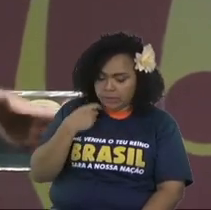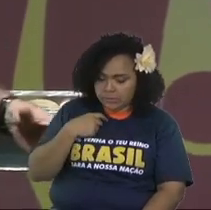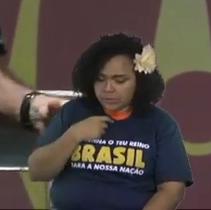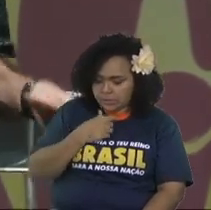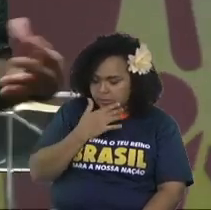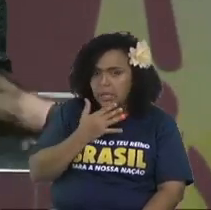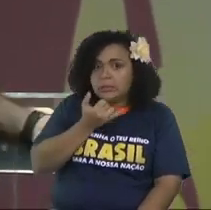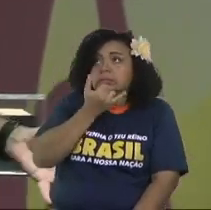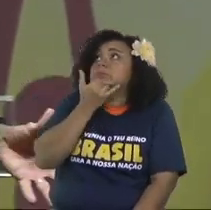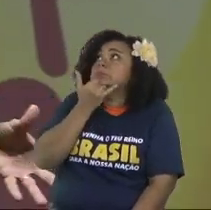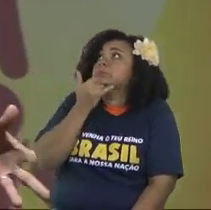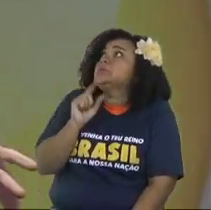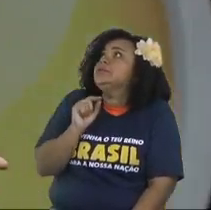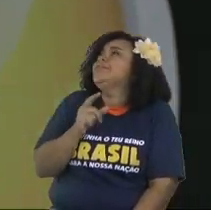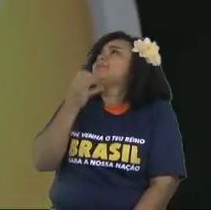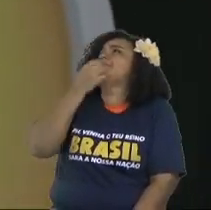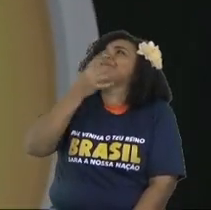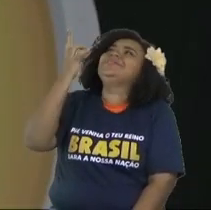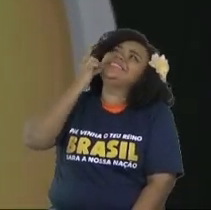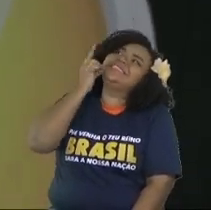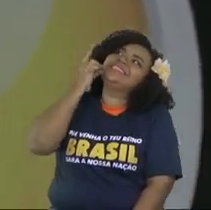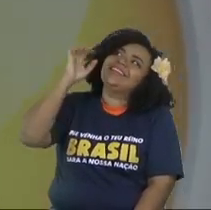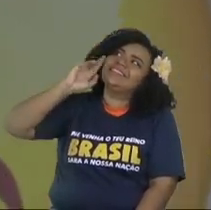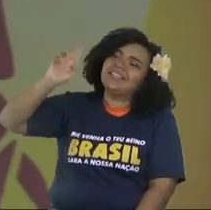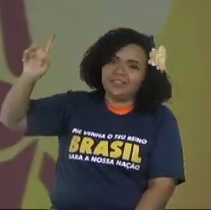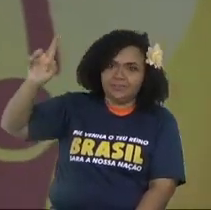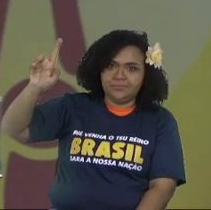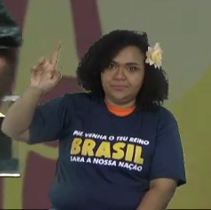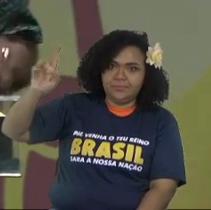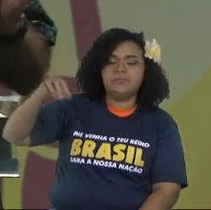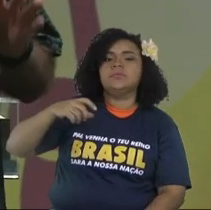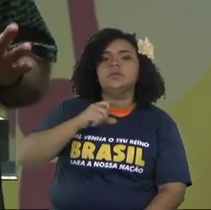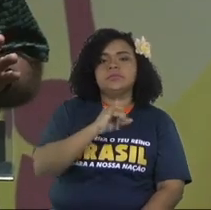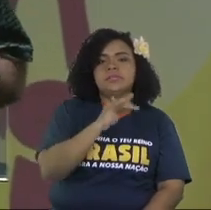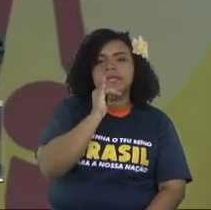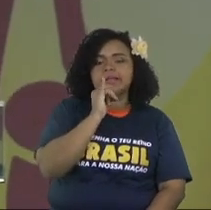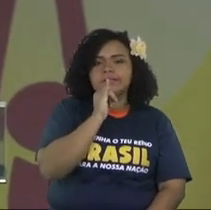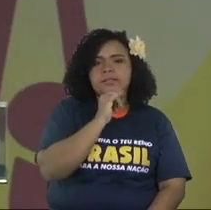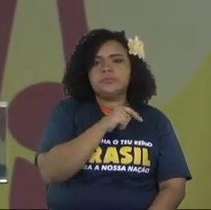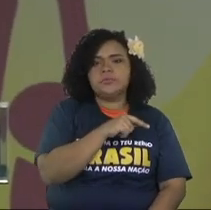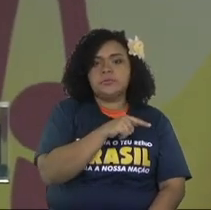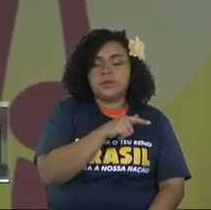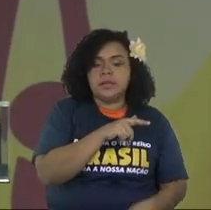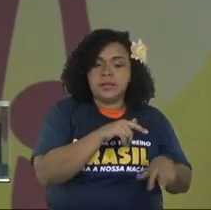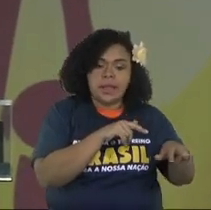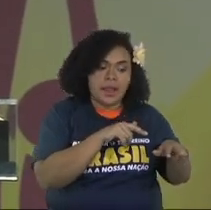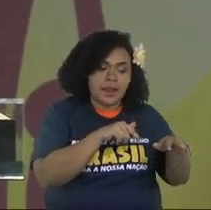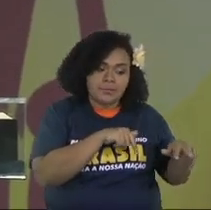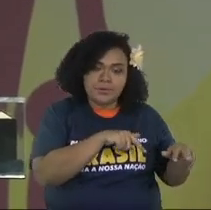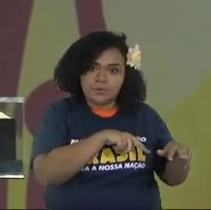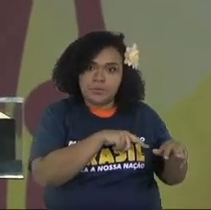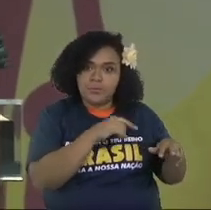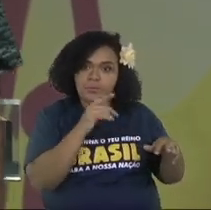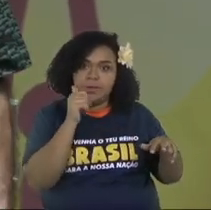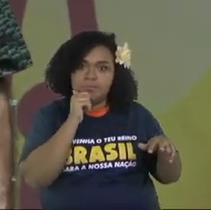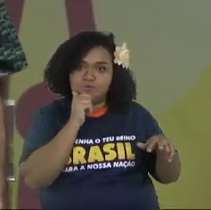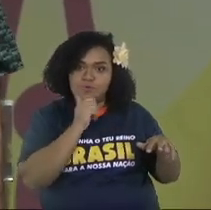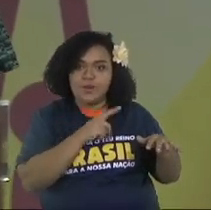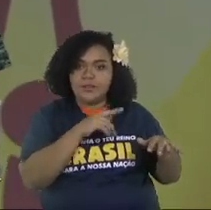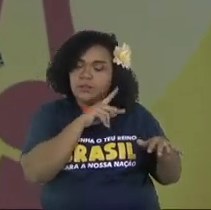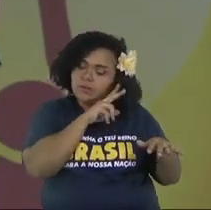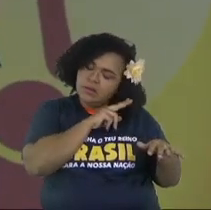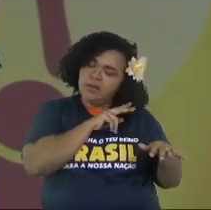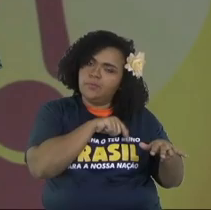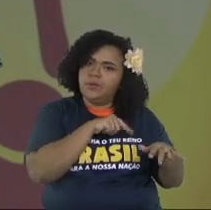forgetting this I get to do this again before or if my wife is not awake again I say good morning